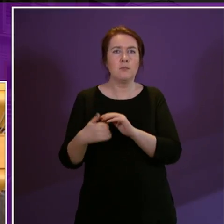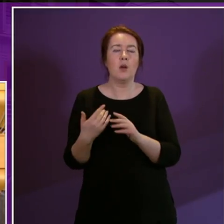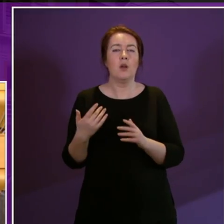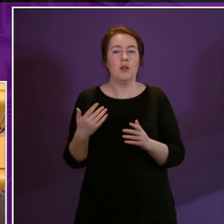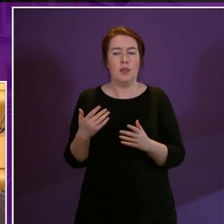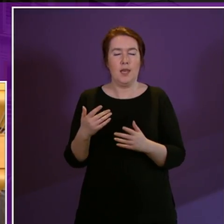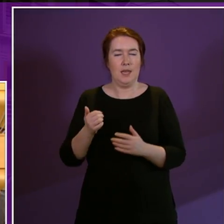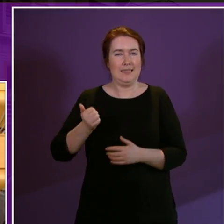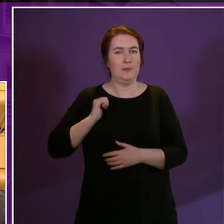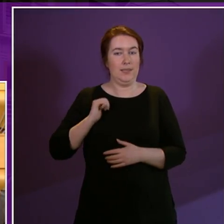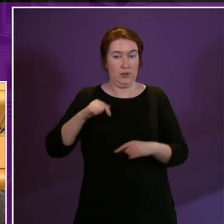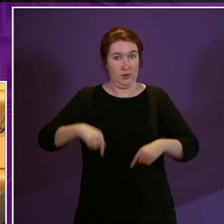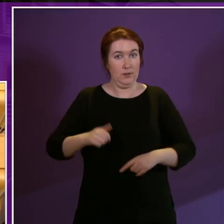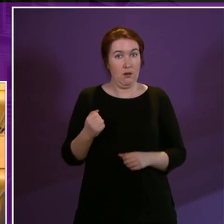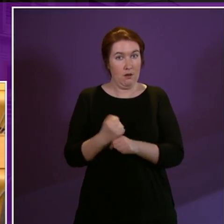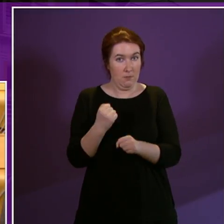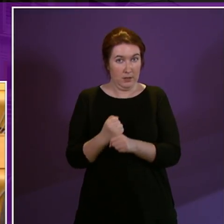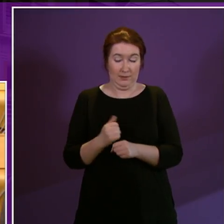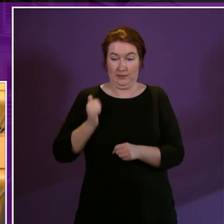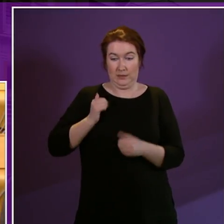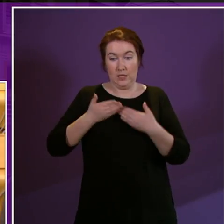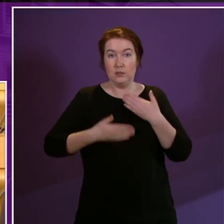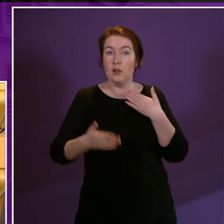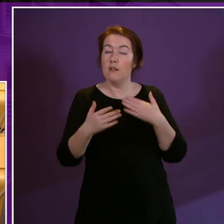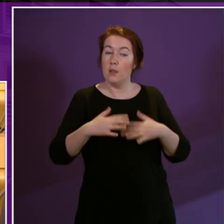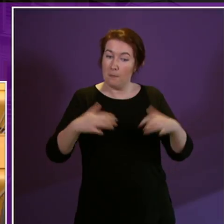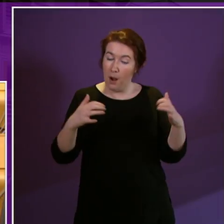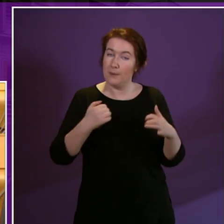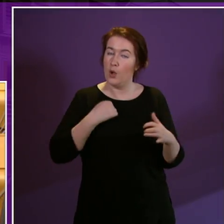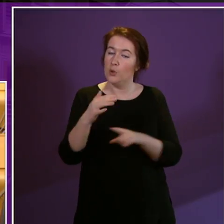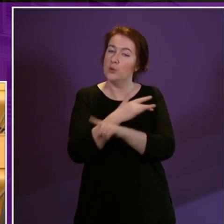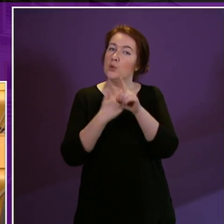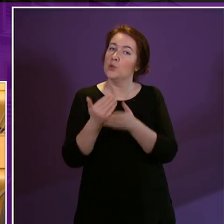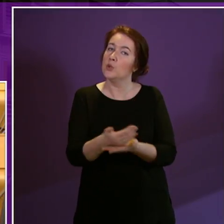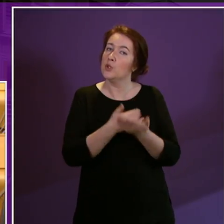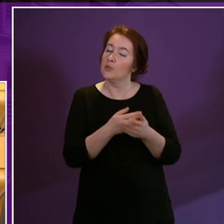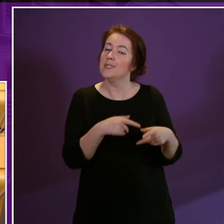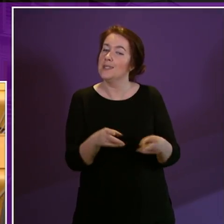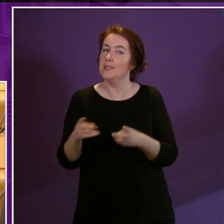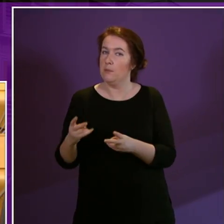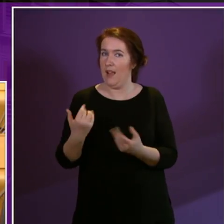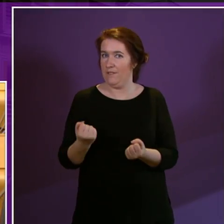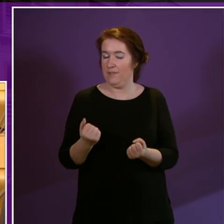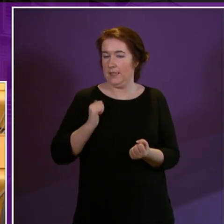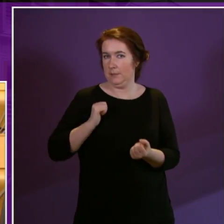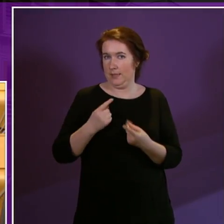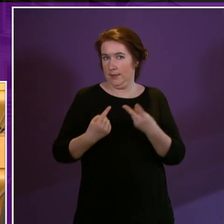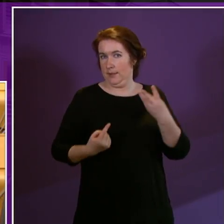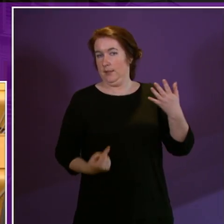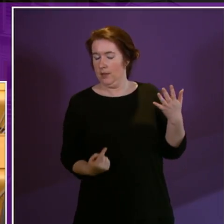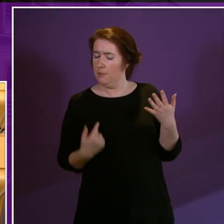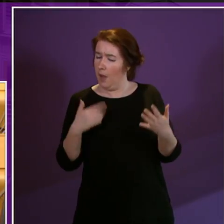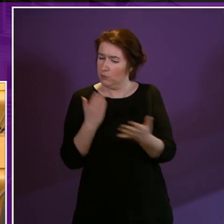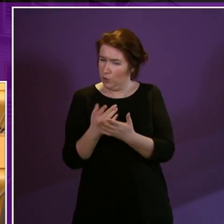expectation on this government indeed on this parliament in terms of our social security system and I'm sure that we can work